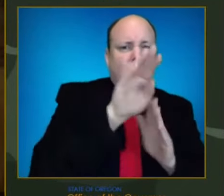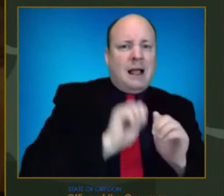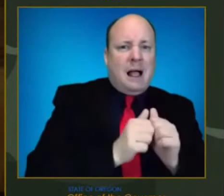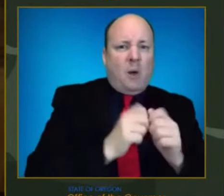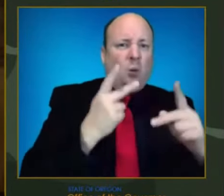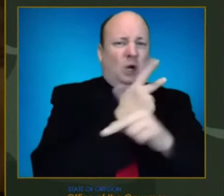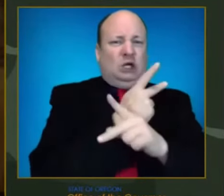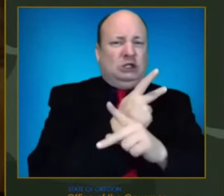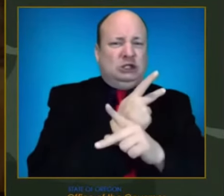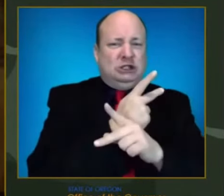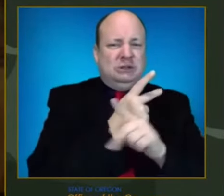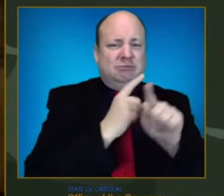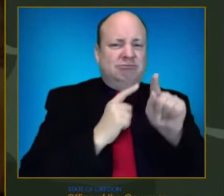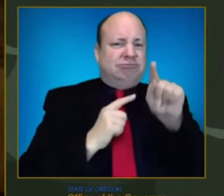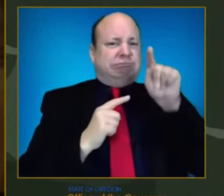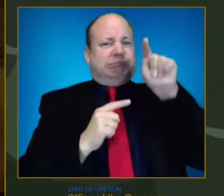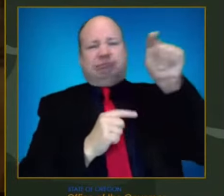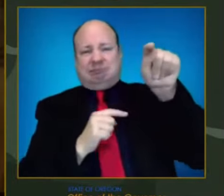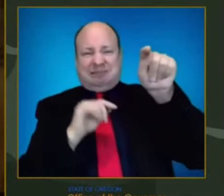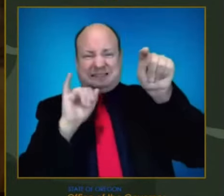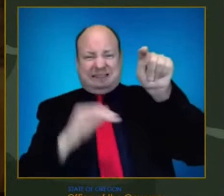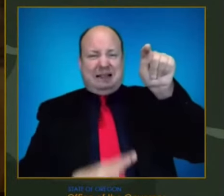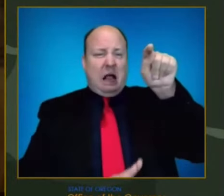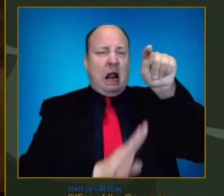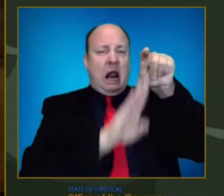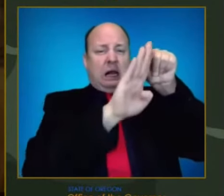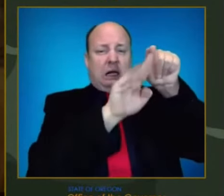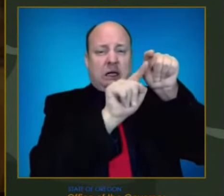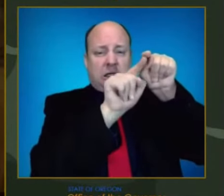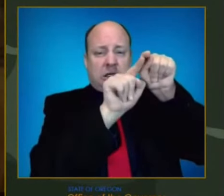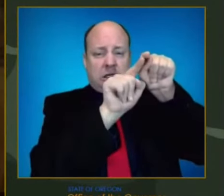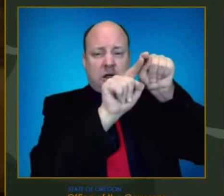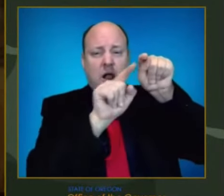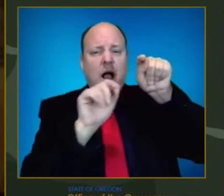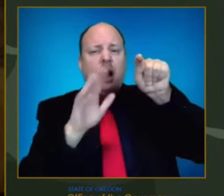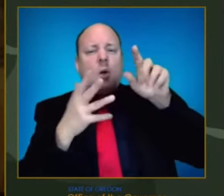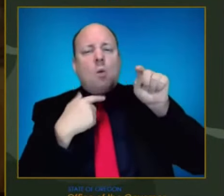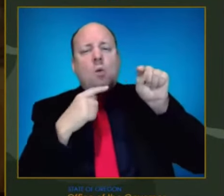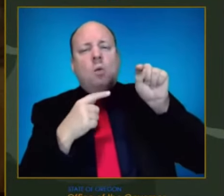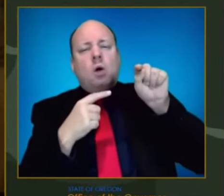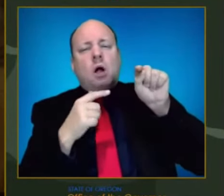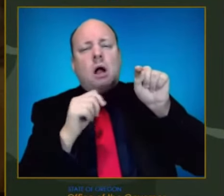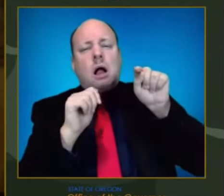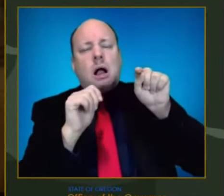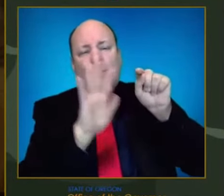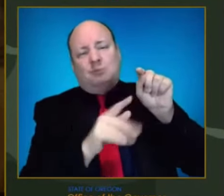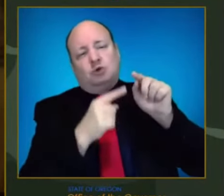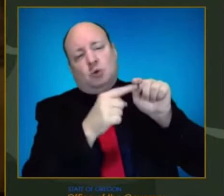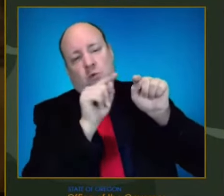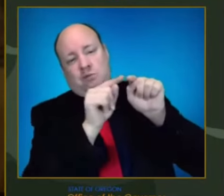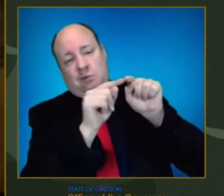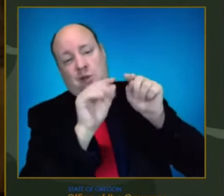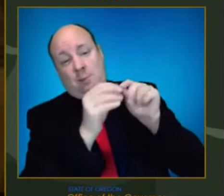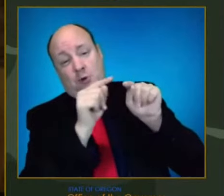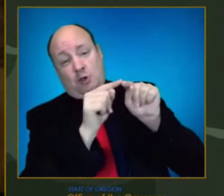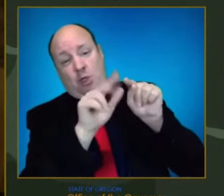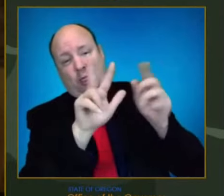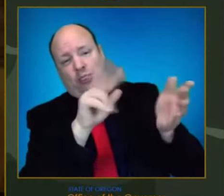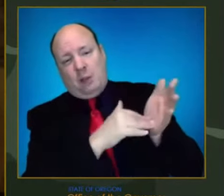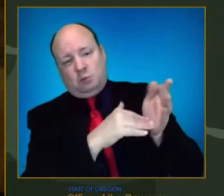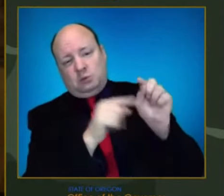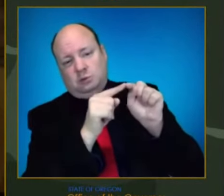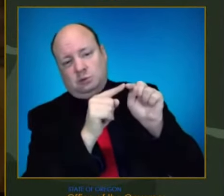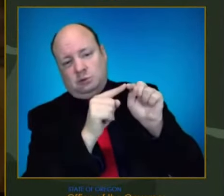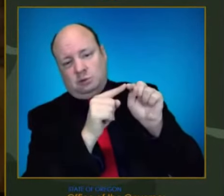kind of mentioned this before, is that peak number will move around. So, but the timing is the key part here. And so